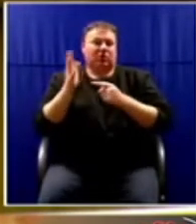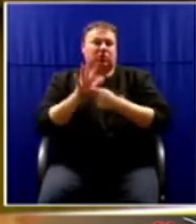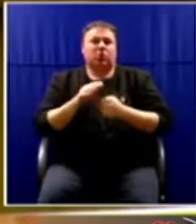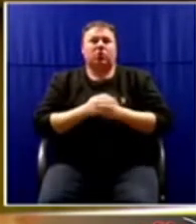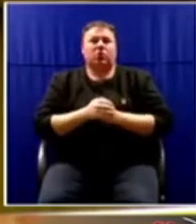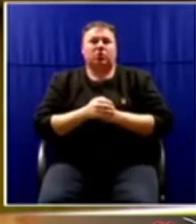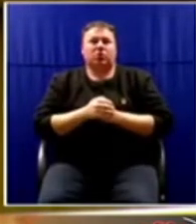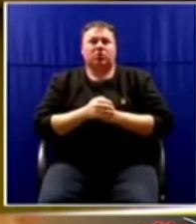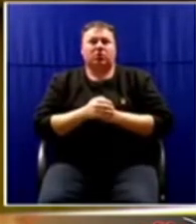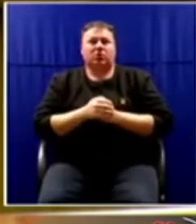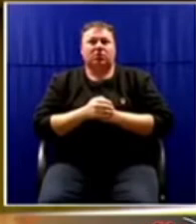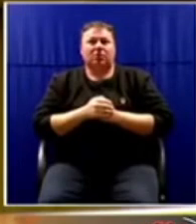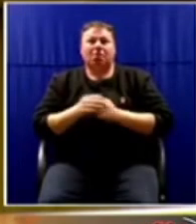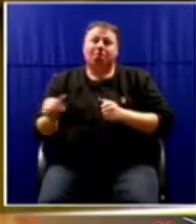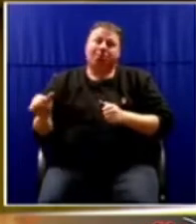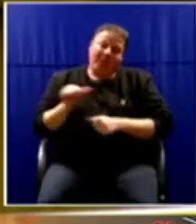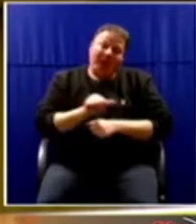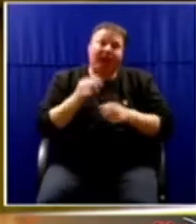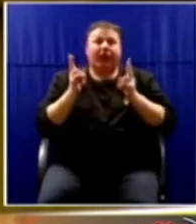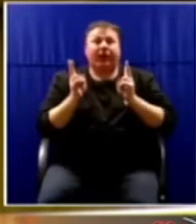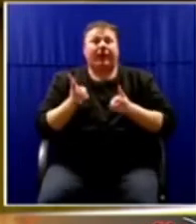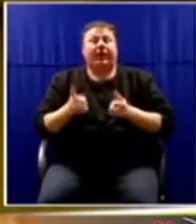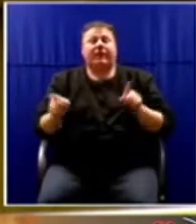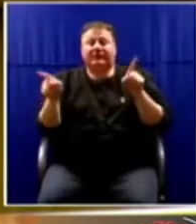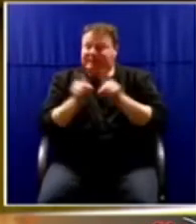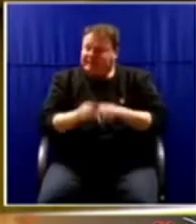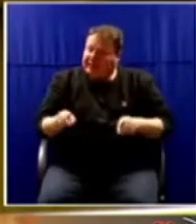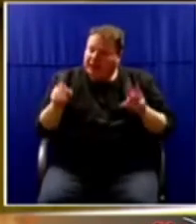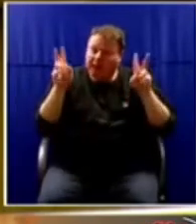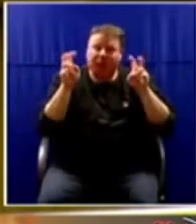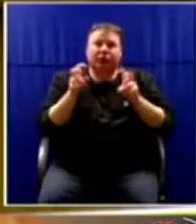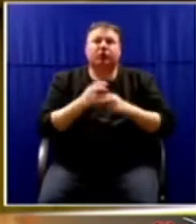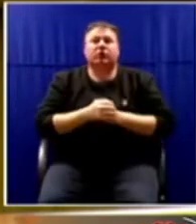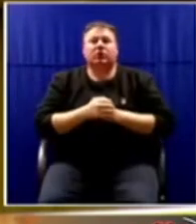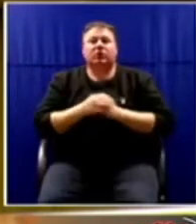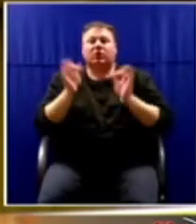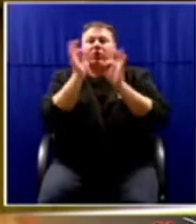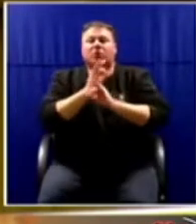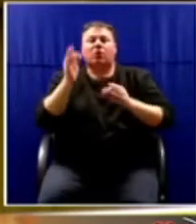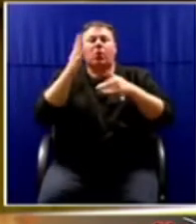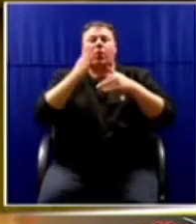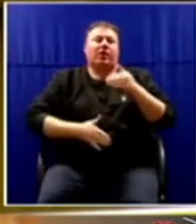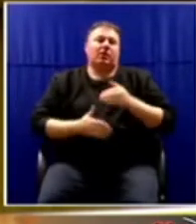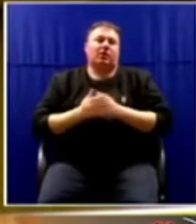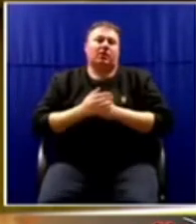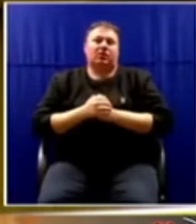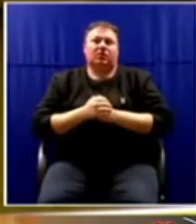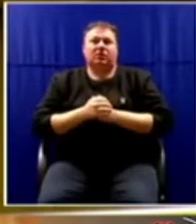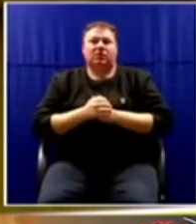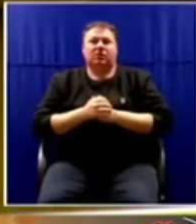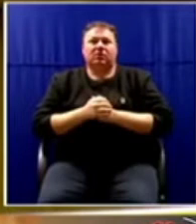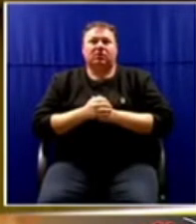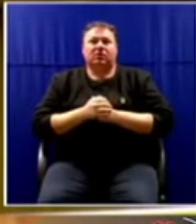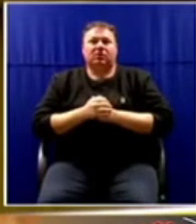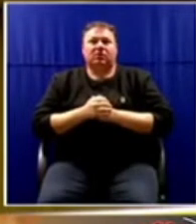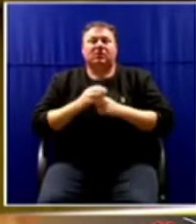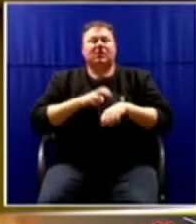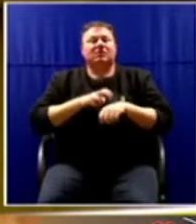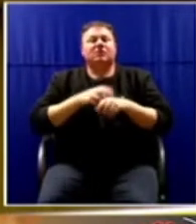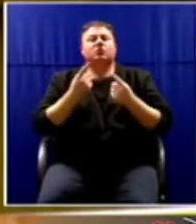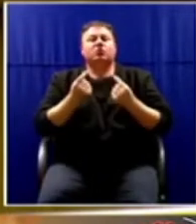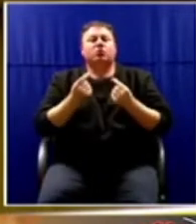here speaking about the same issues with no end in sight. We have to do better,